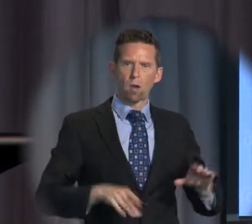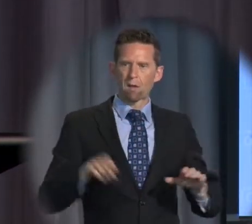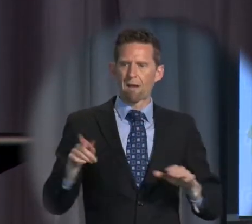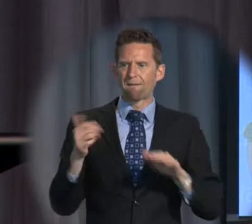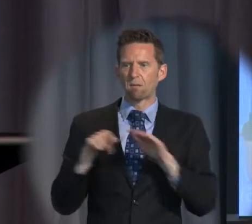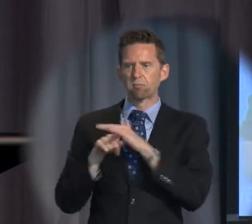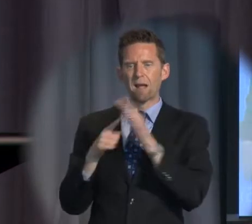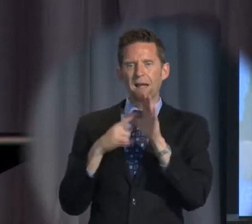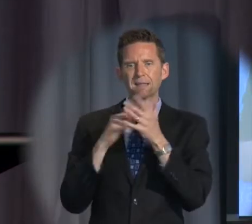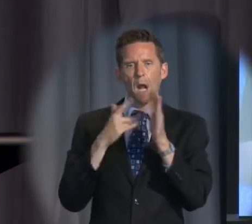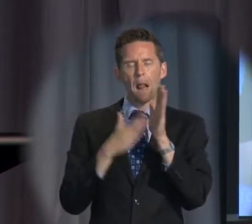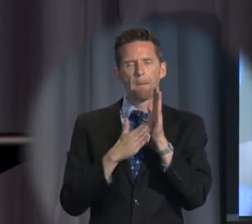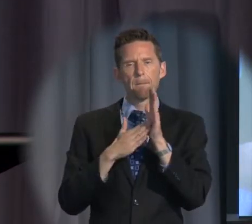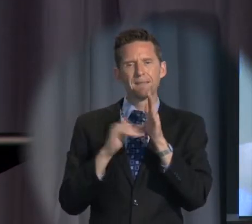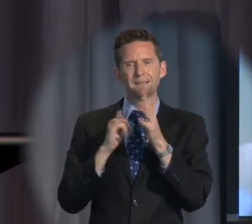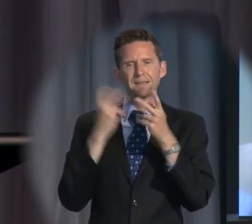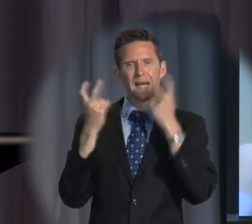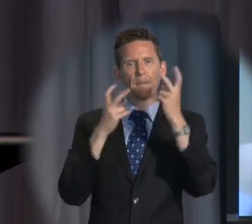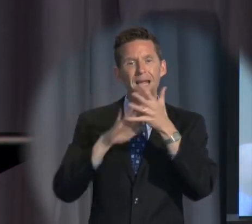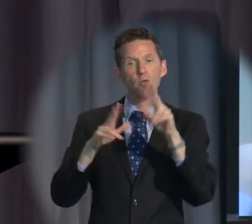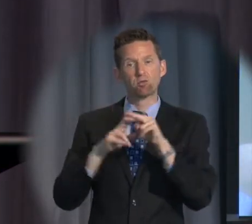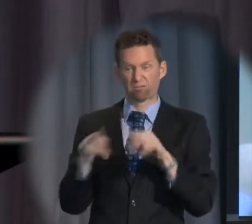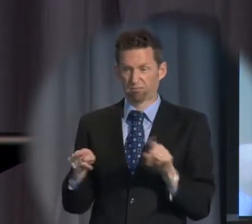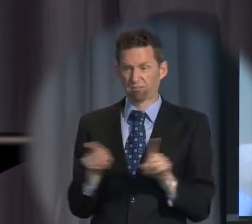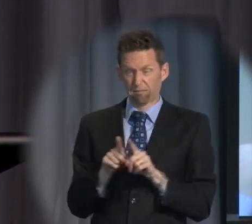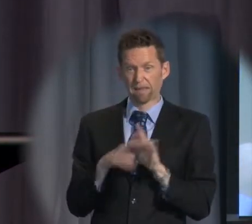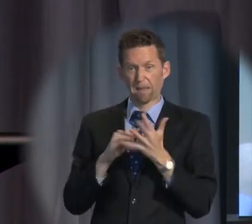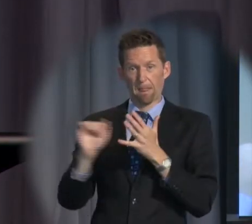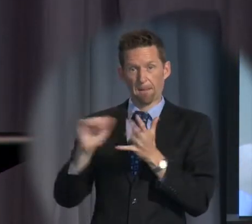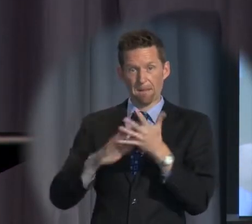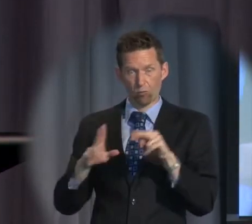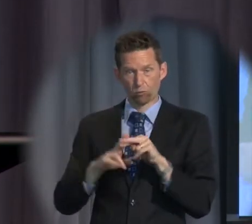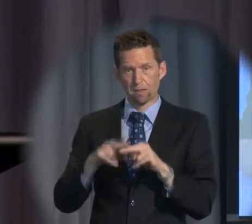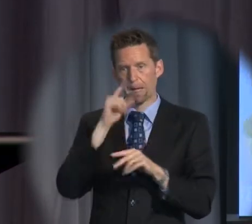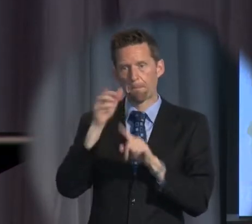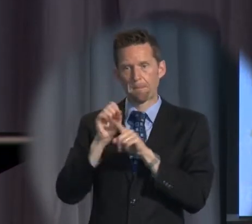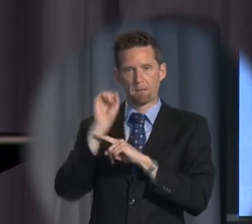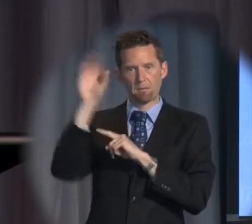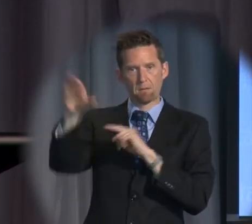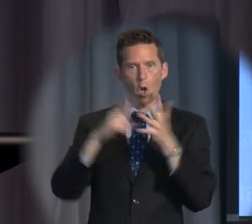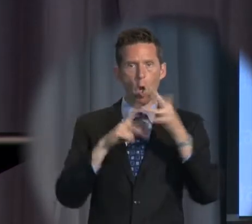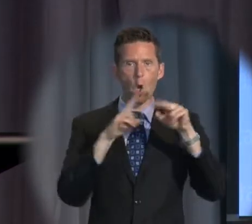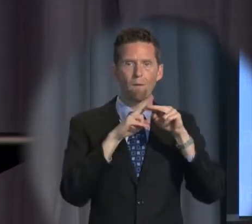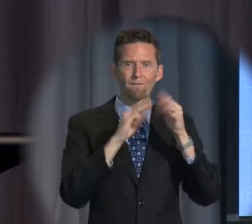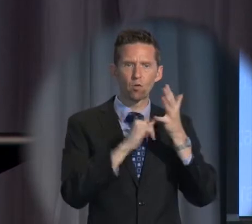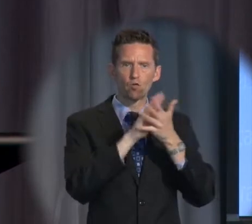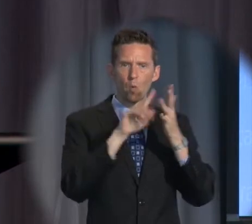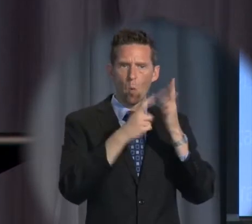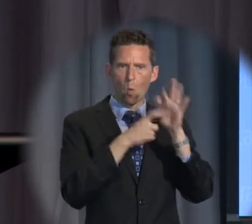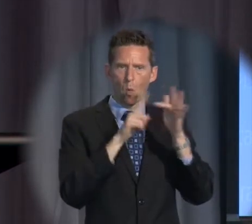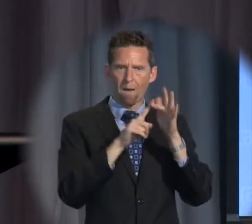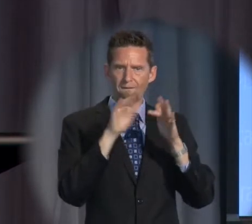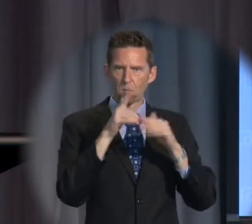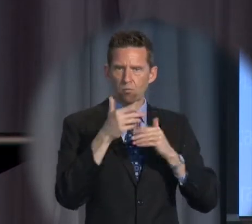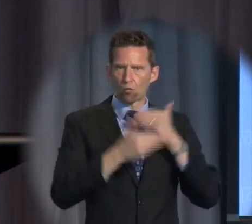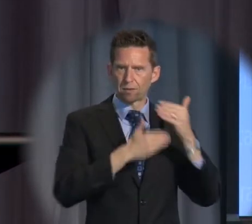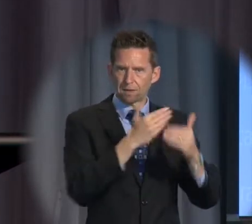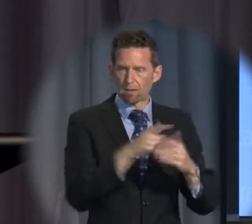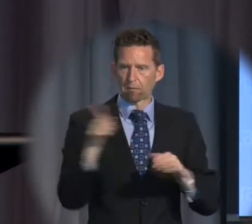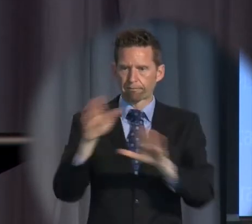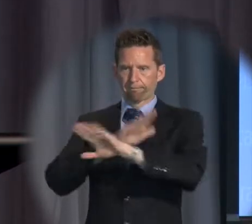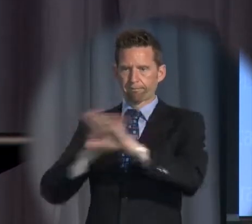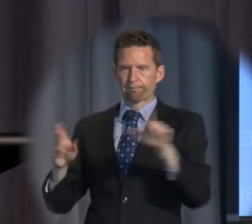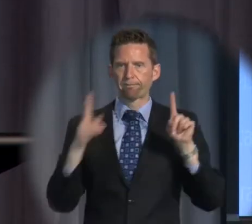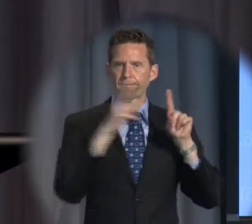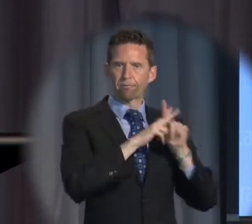-seeker parents are to be treated like their parents so that they can be transferred offshore for processing and they're barred from applying for a full